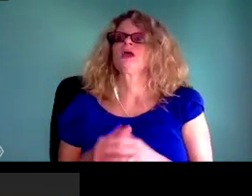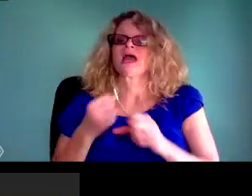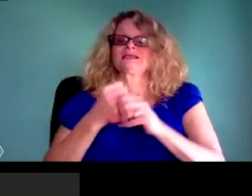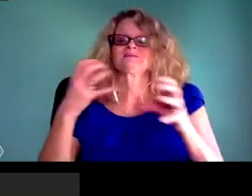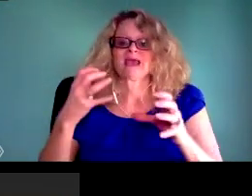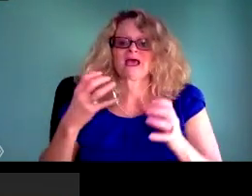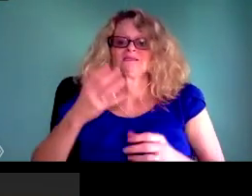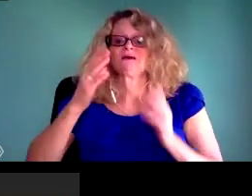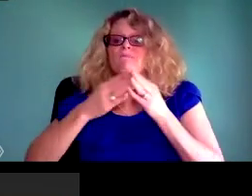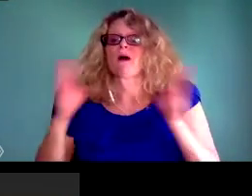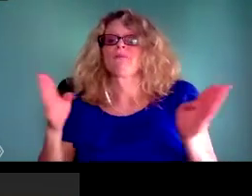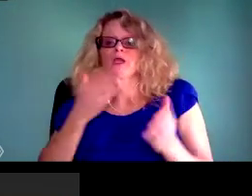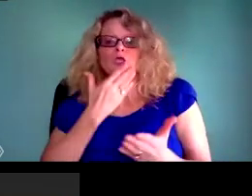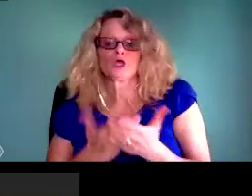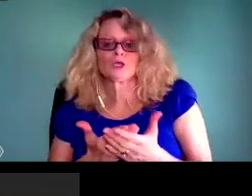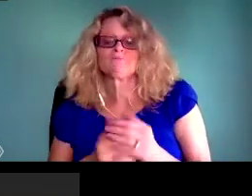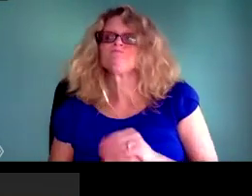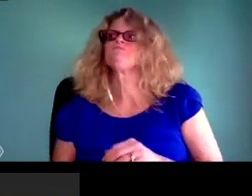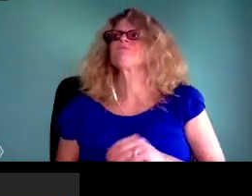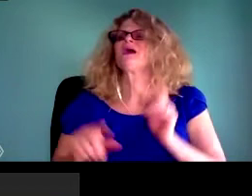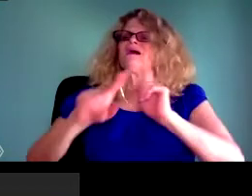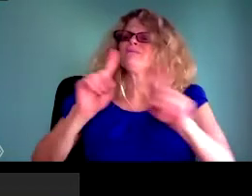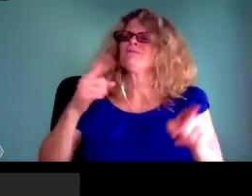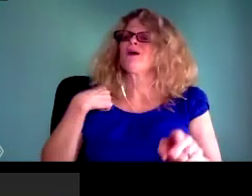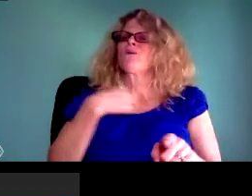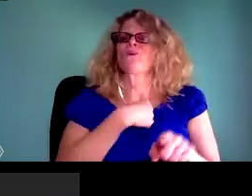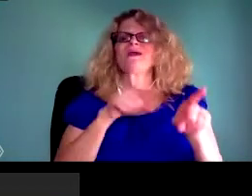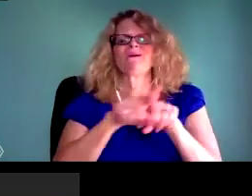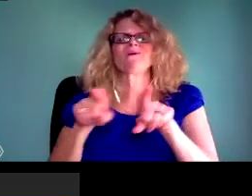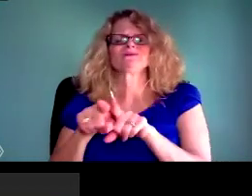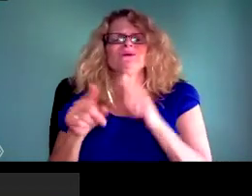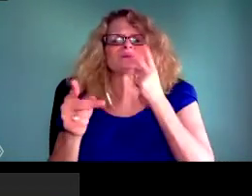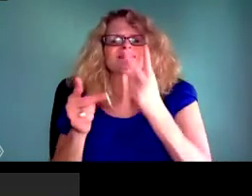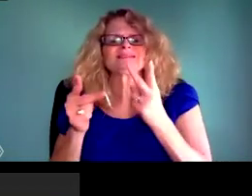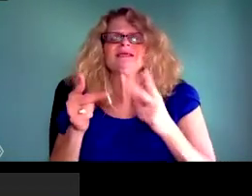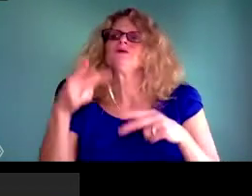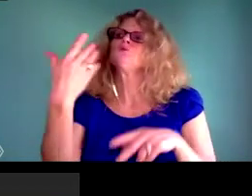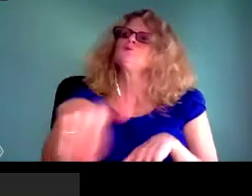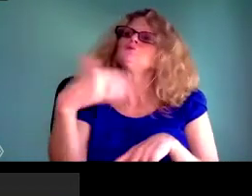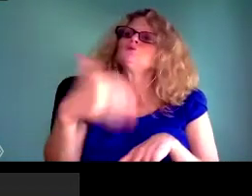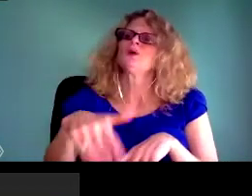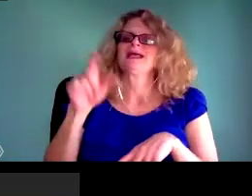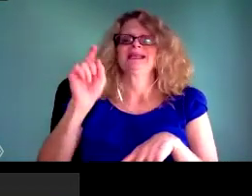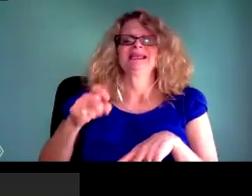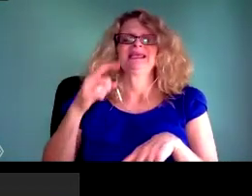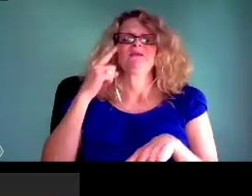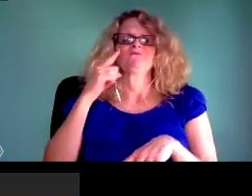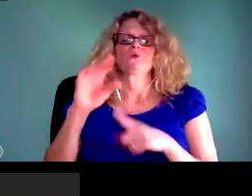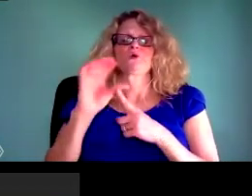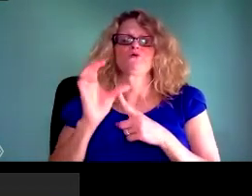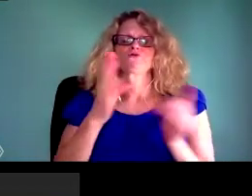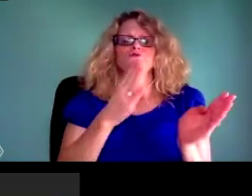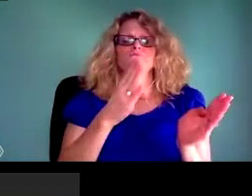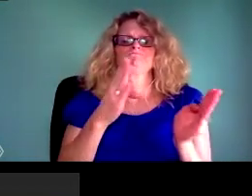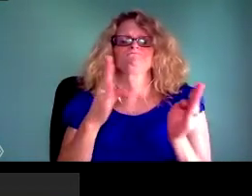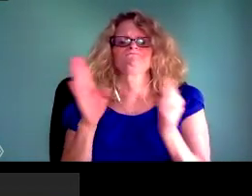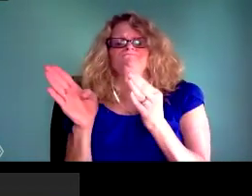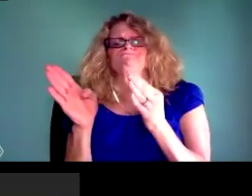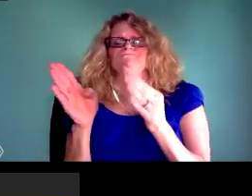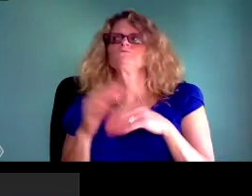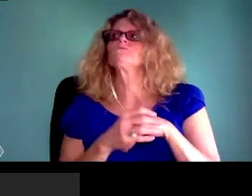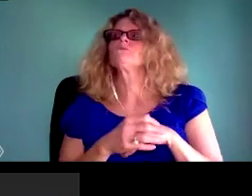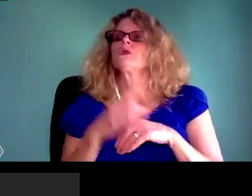hands of commercial advertising platforms, which includes social media companies, search companies,